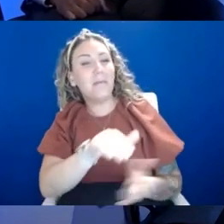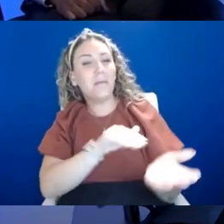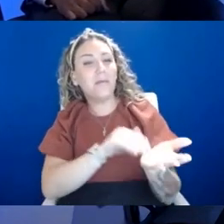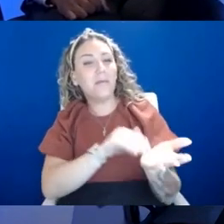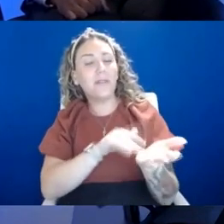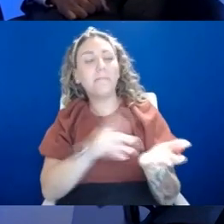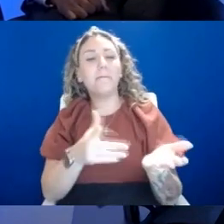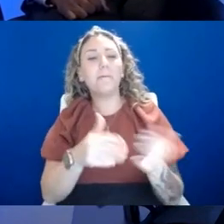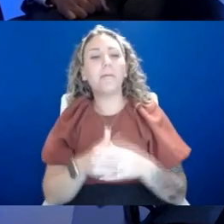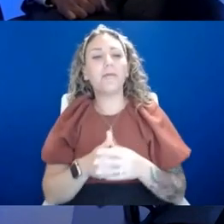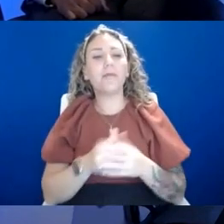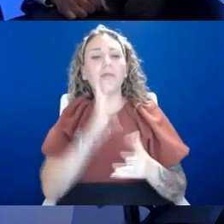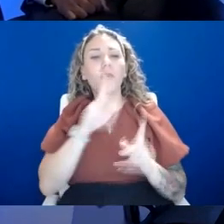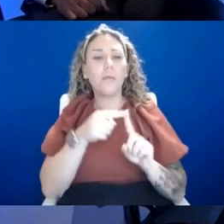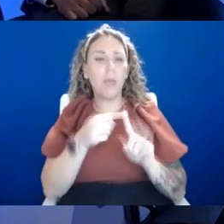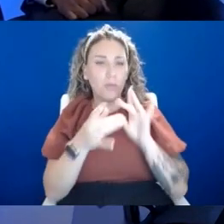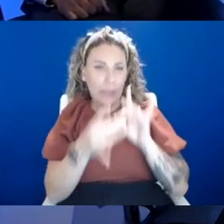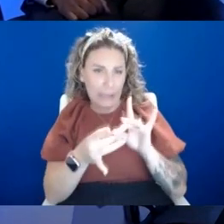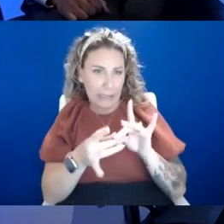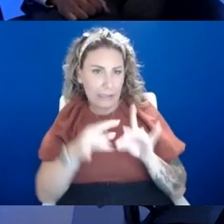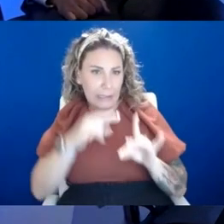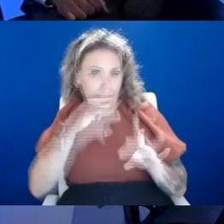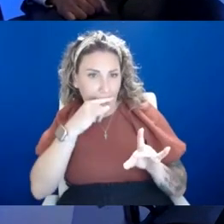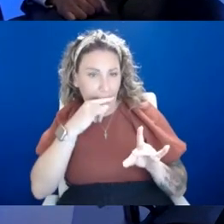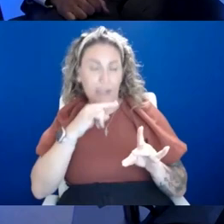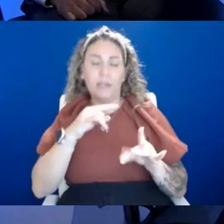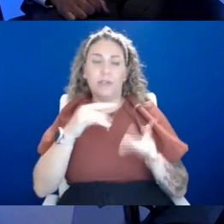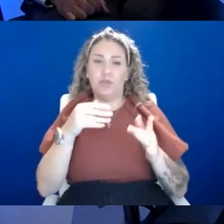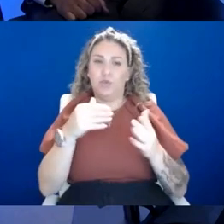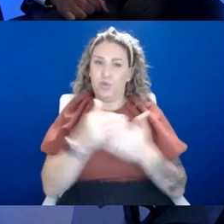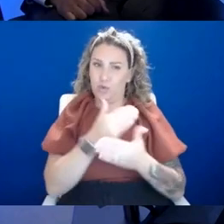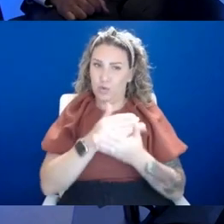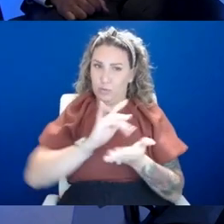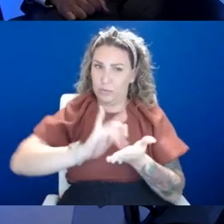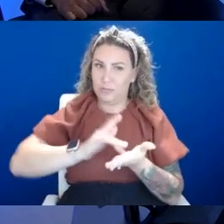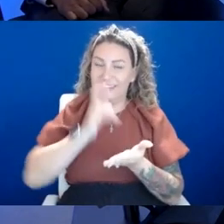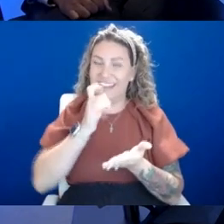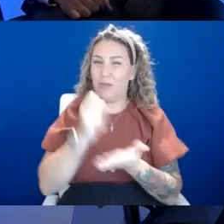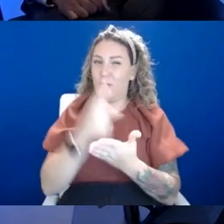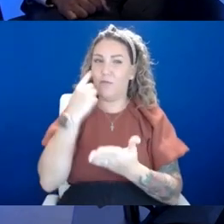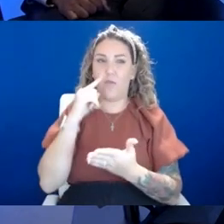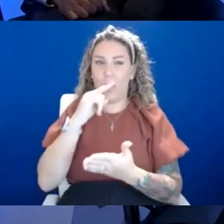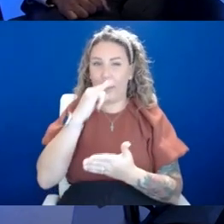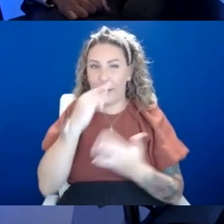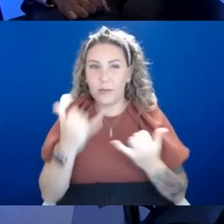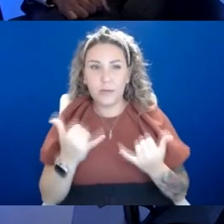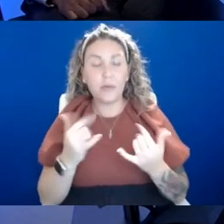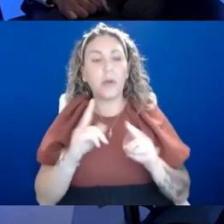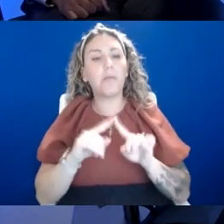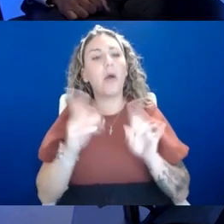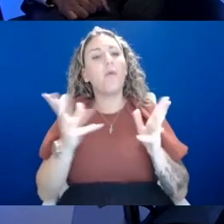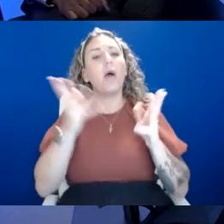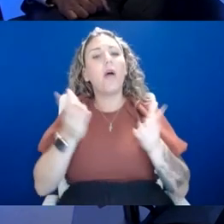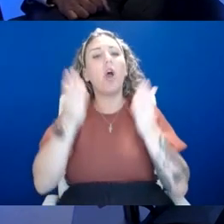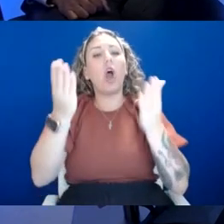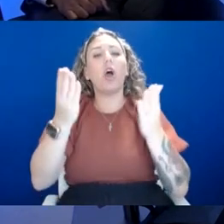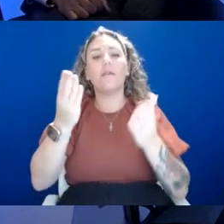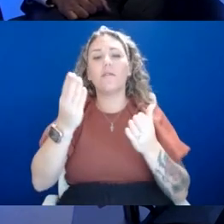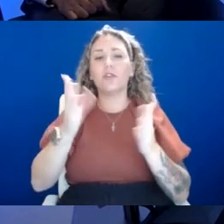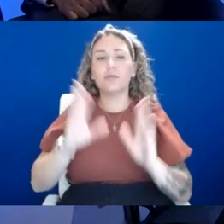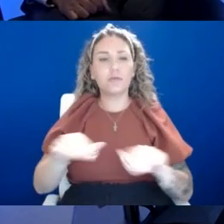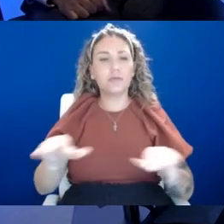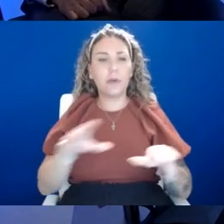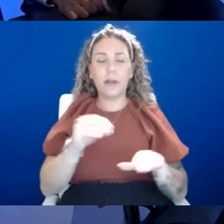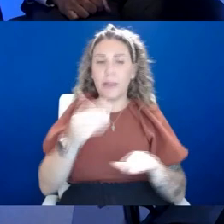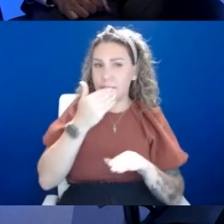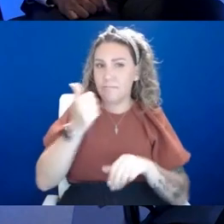this with kids, a newer drug not available for children right now. So what can we offer children and, and when is the best time to